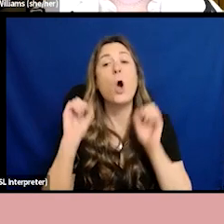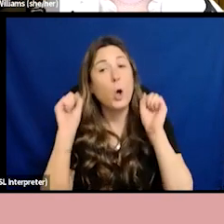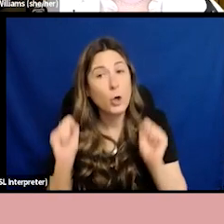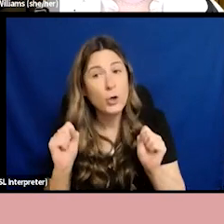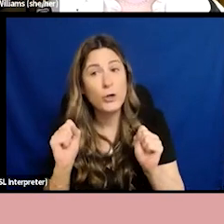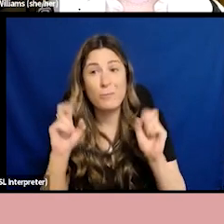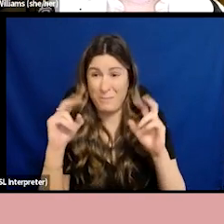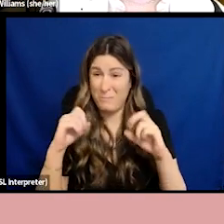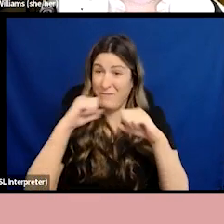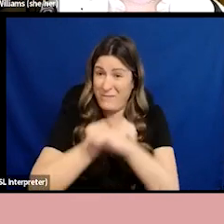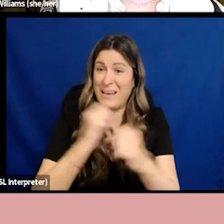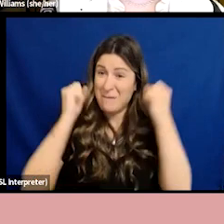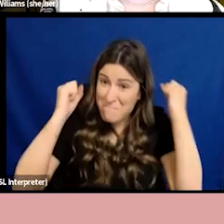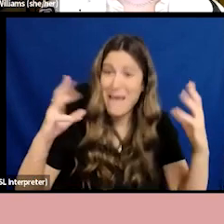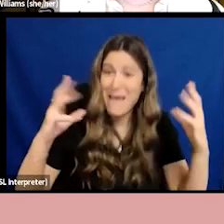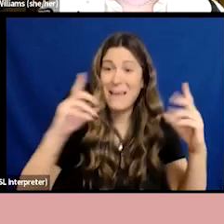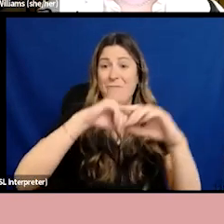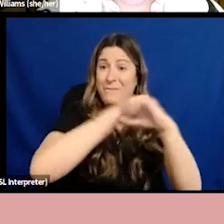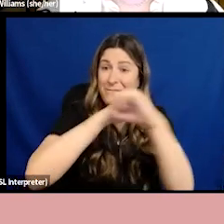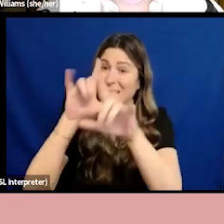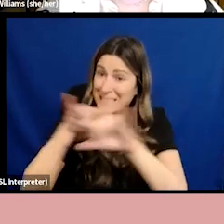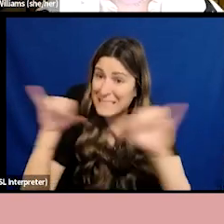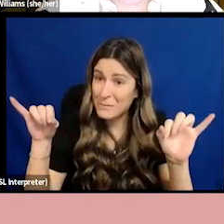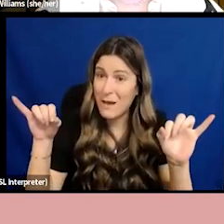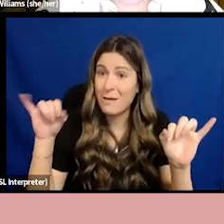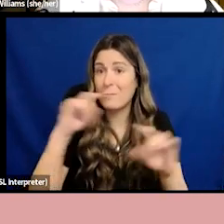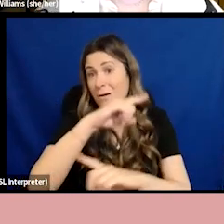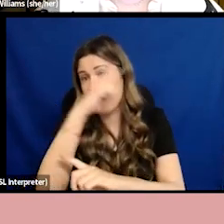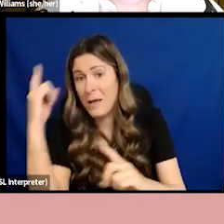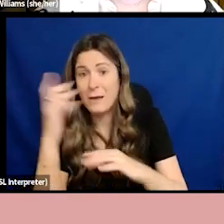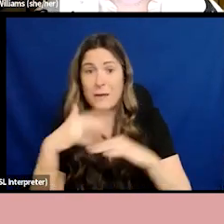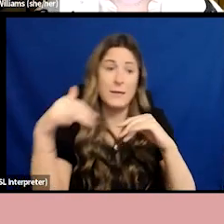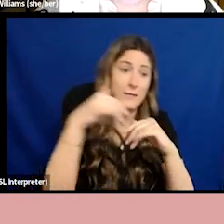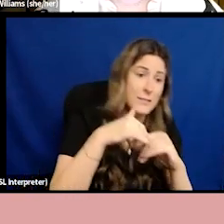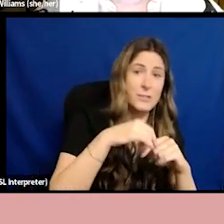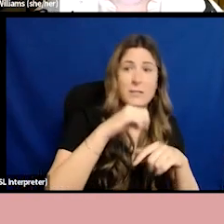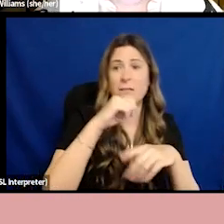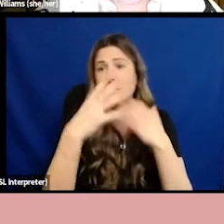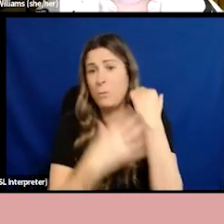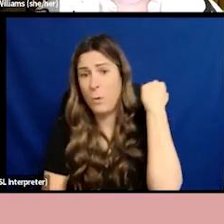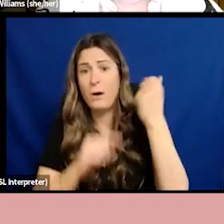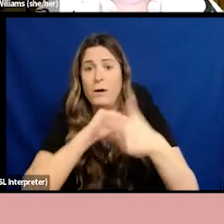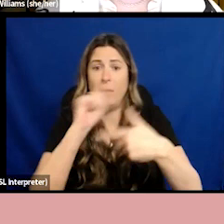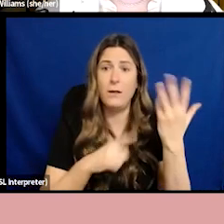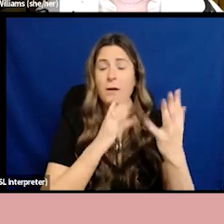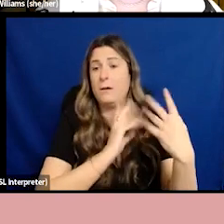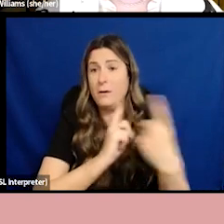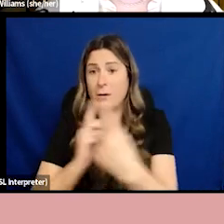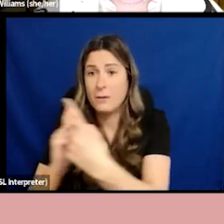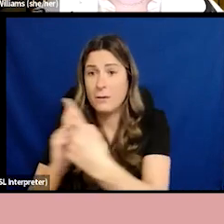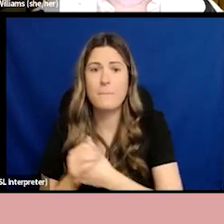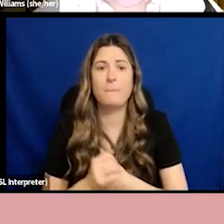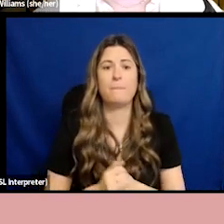As Audre Lorde said, there is no such thing as a single issue struggle, because we do not live single issue lives.